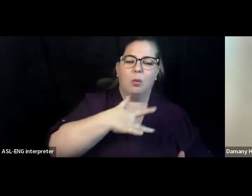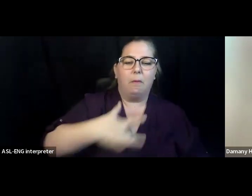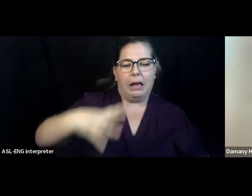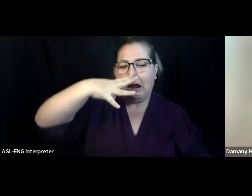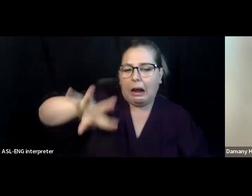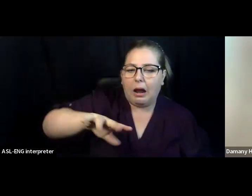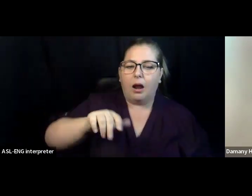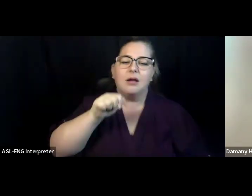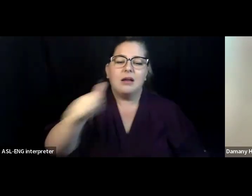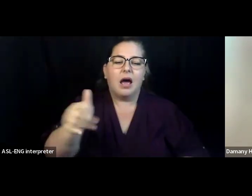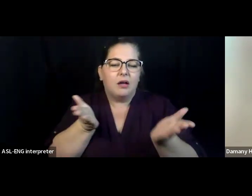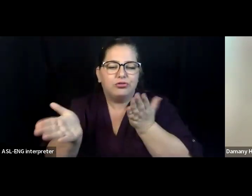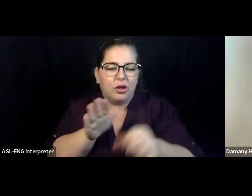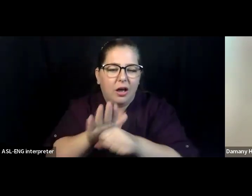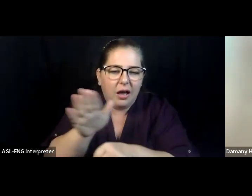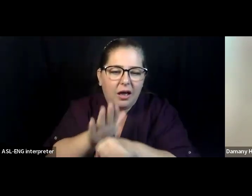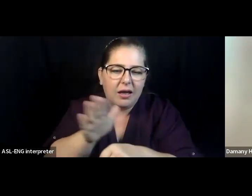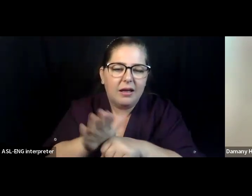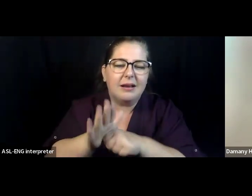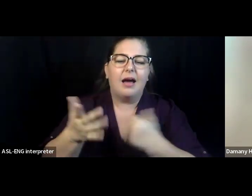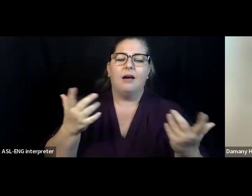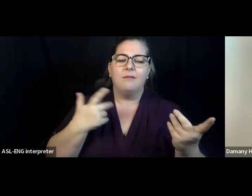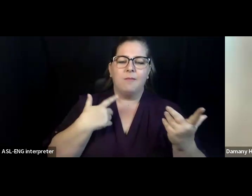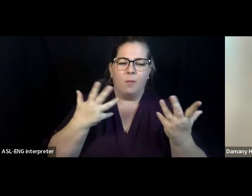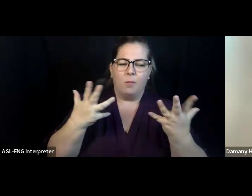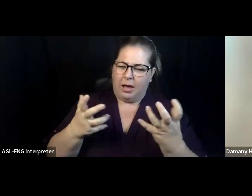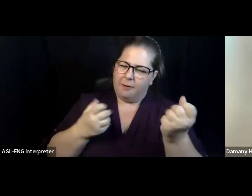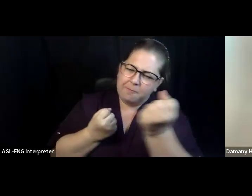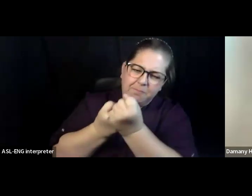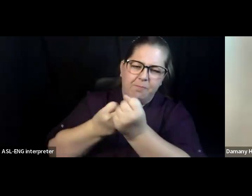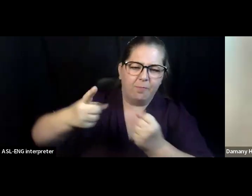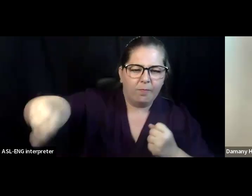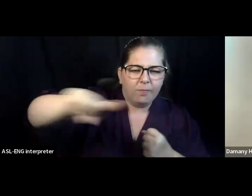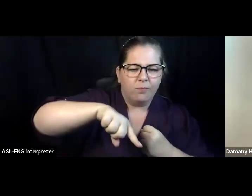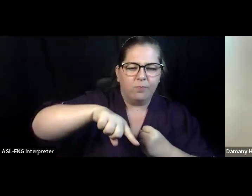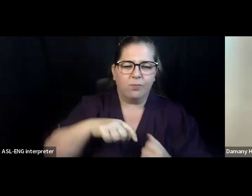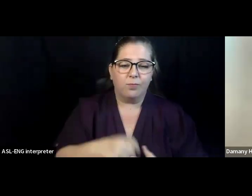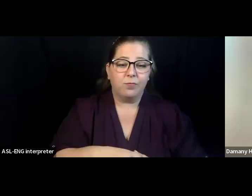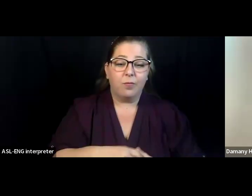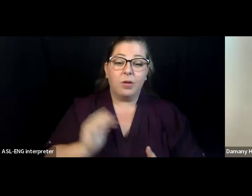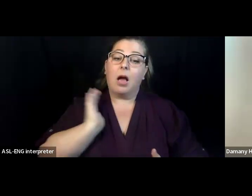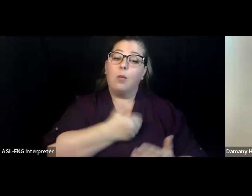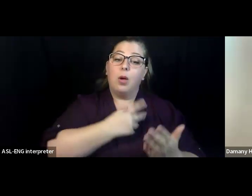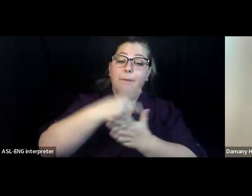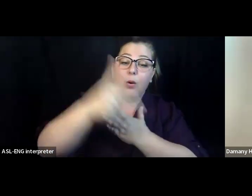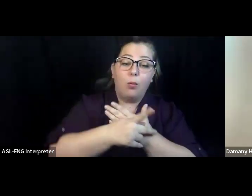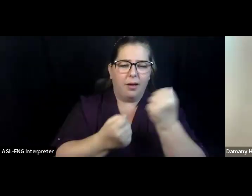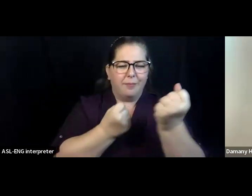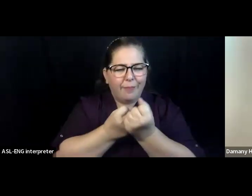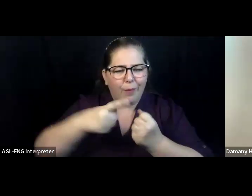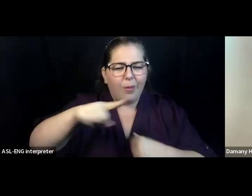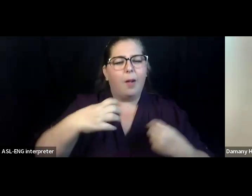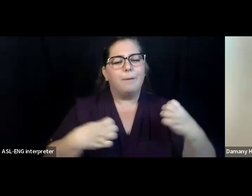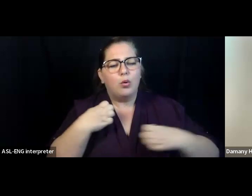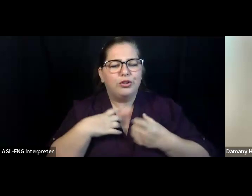professional growth of individuals, families, and communities. And as you can see, these missions,